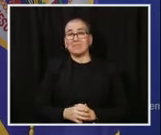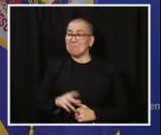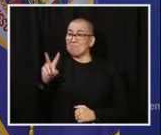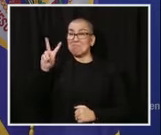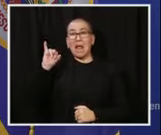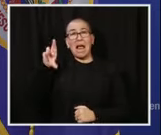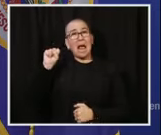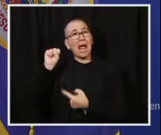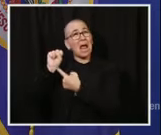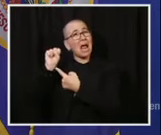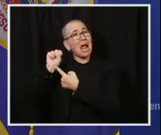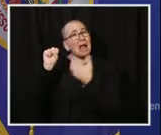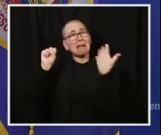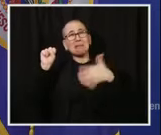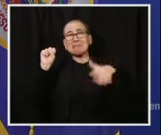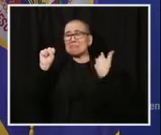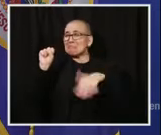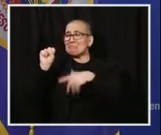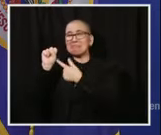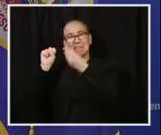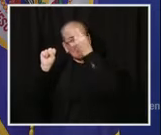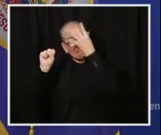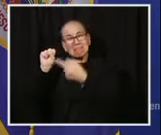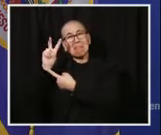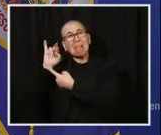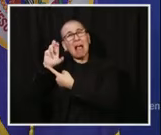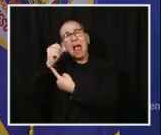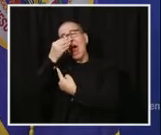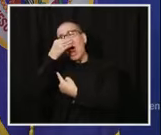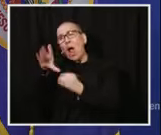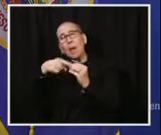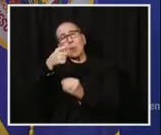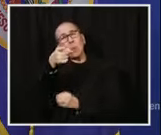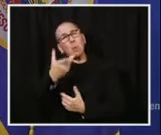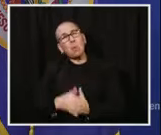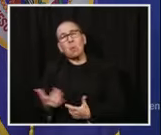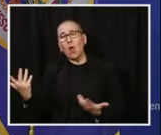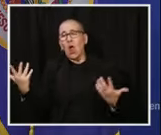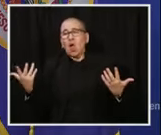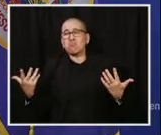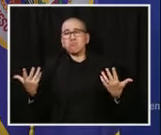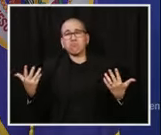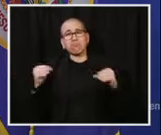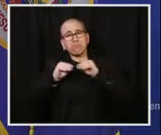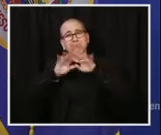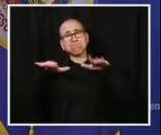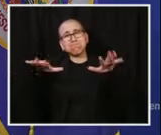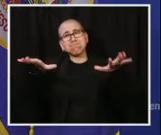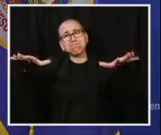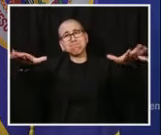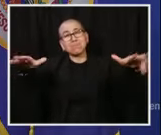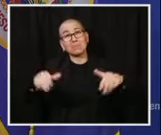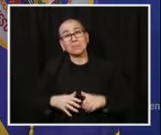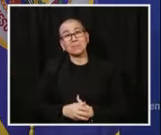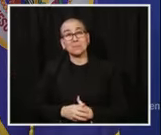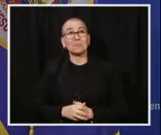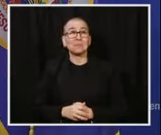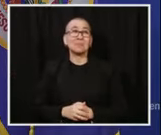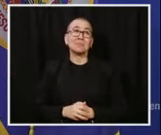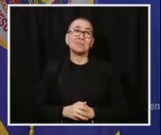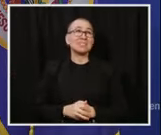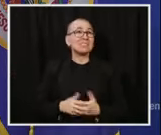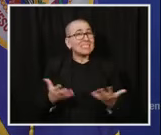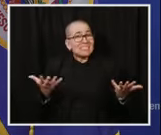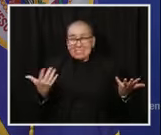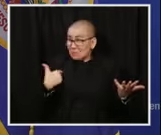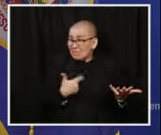seeing widespread cases across Minnesota and in the Twin Cities. And I stand here before you today to